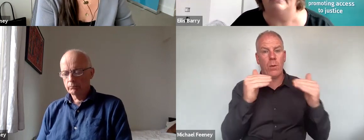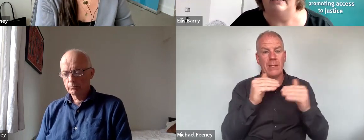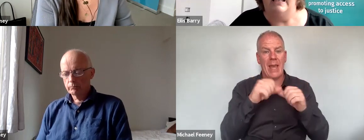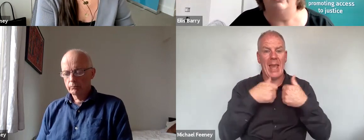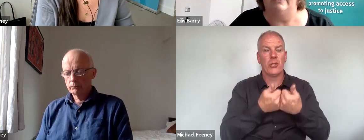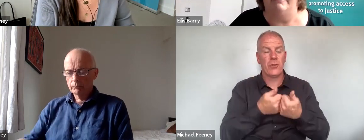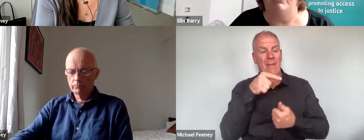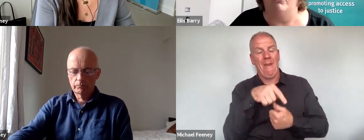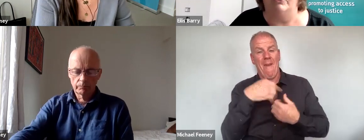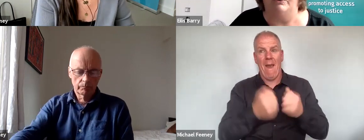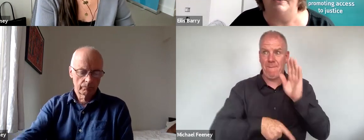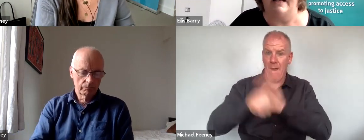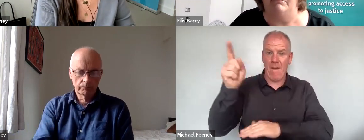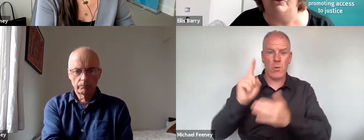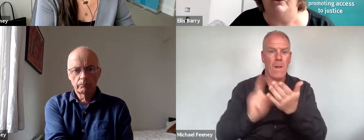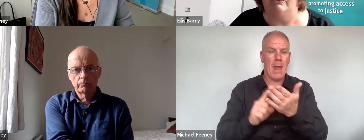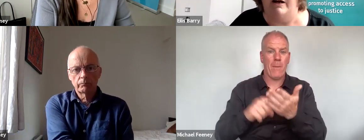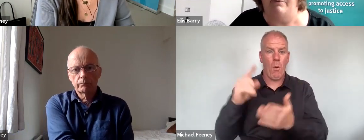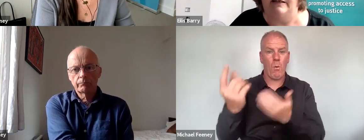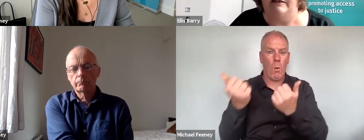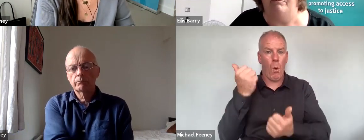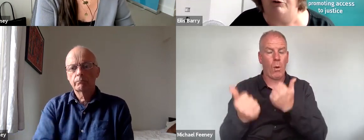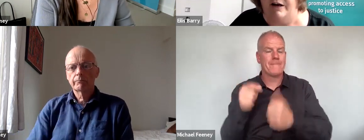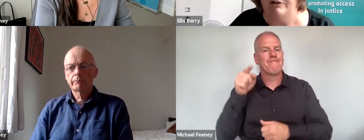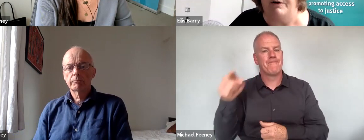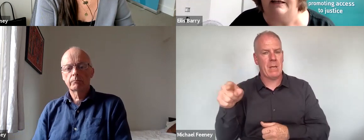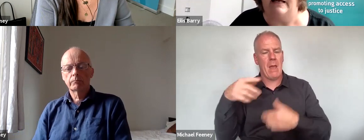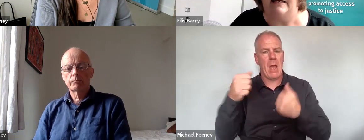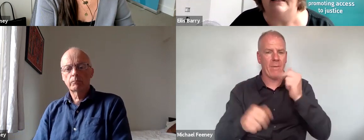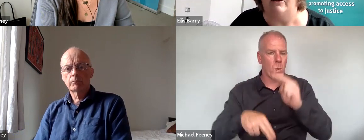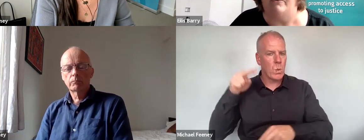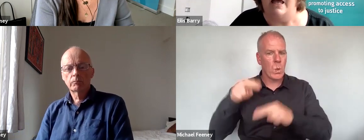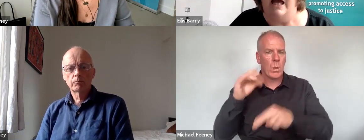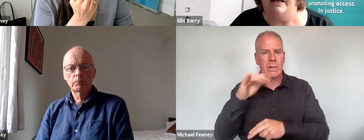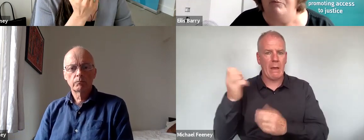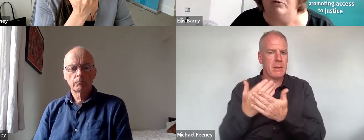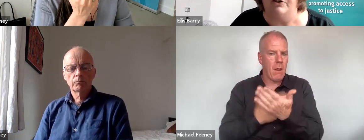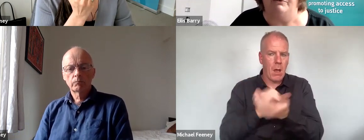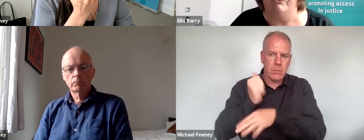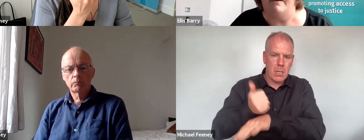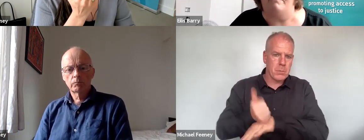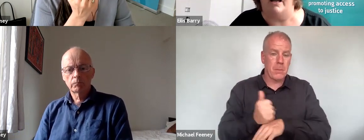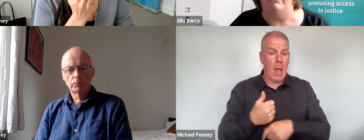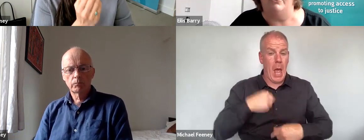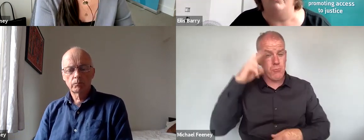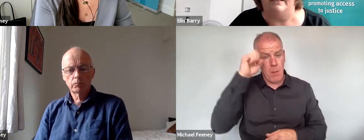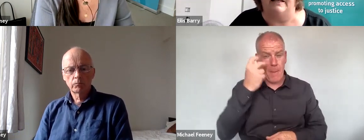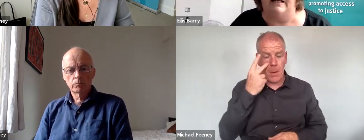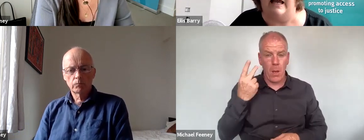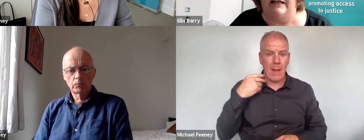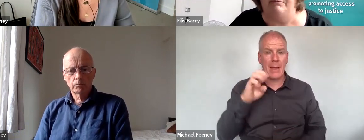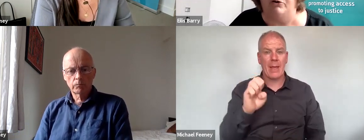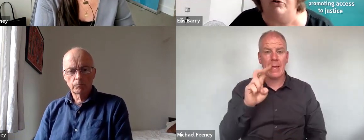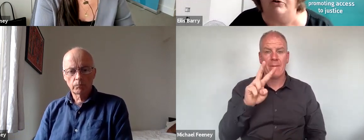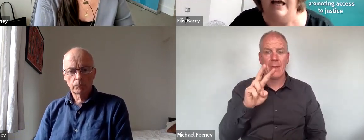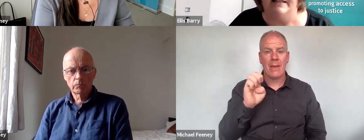taking cases to the Labour Court, which established groundbreaking case law. And I'm old enough to remember Evelyn Oan in